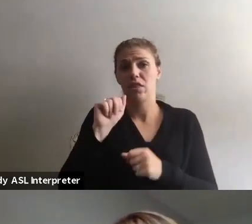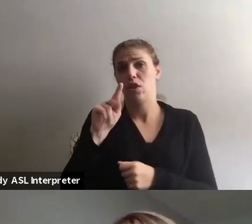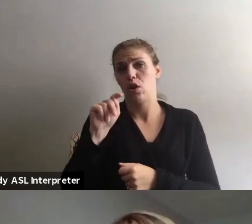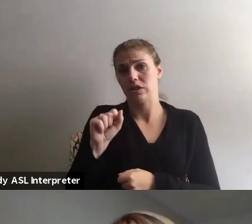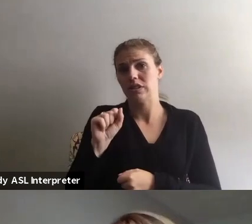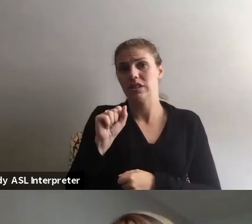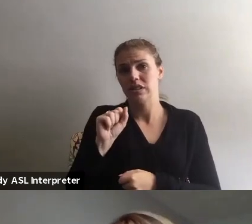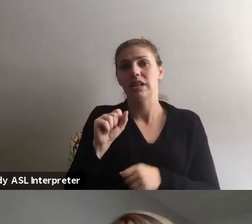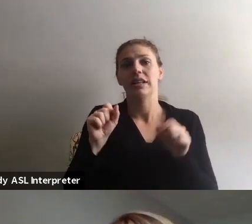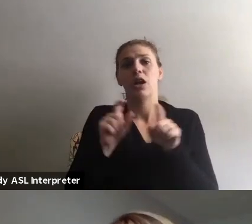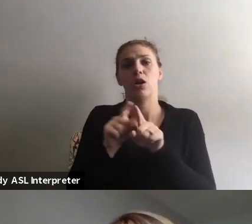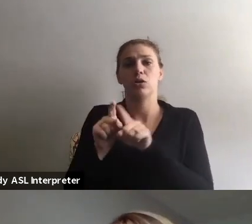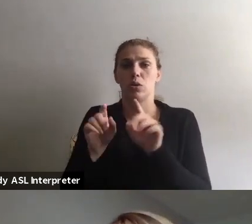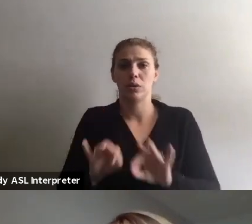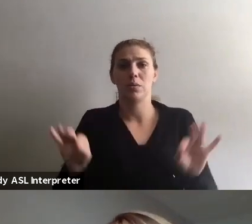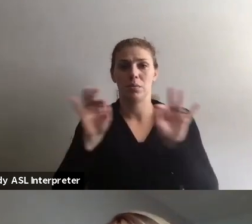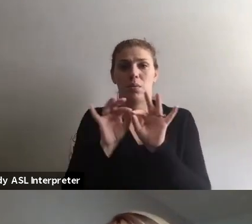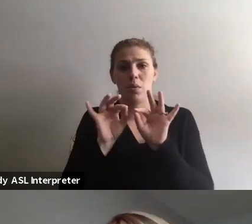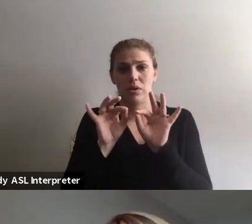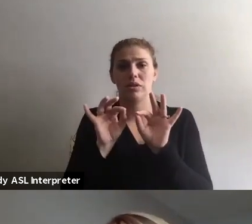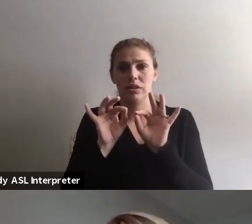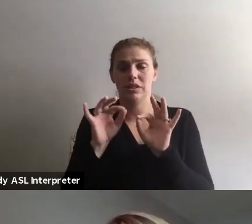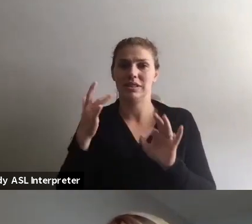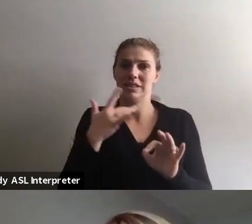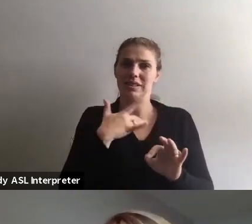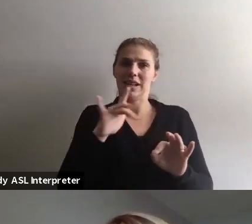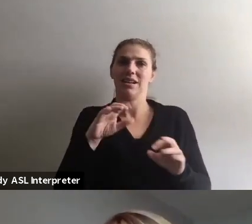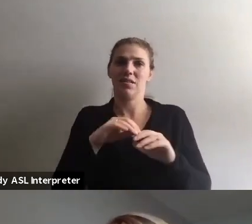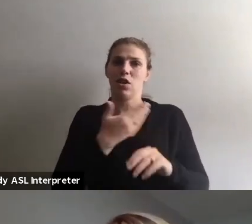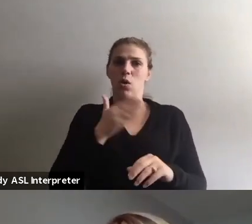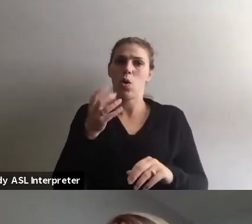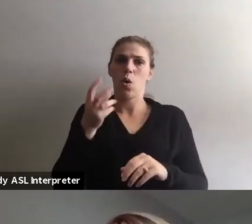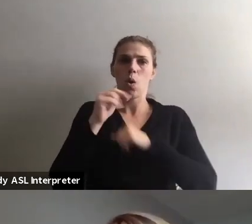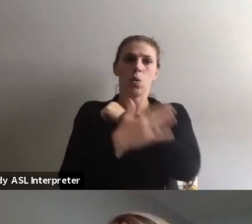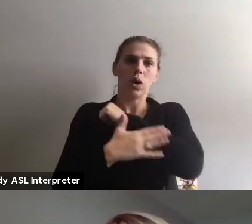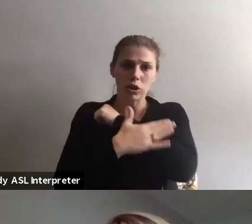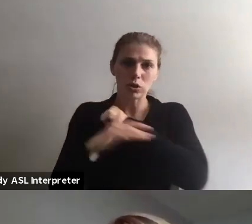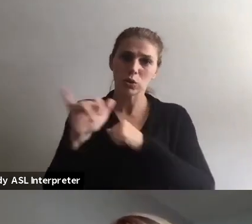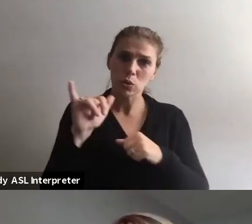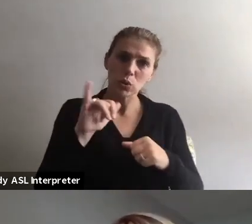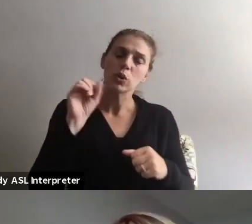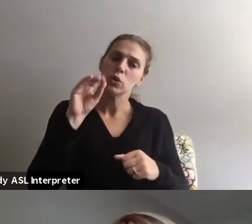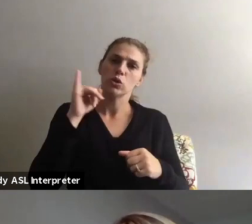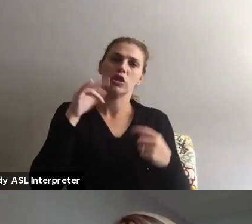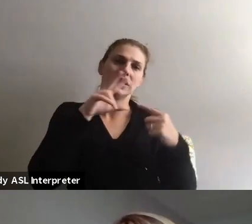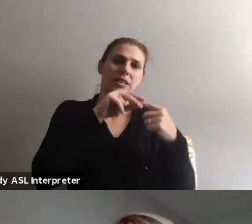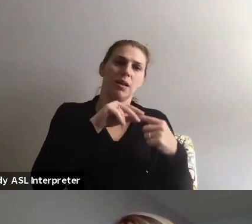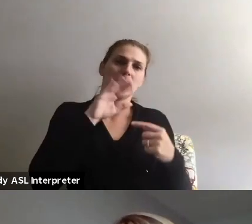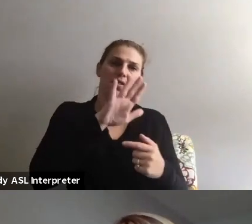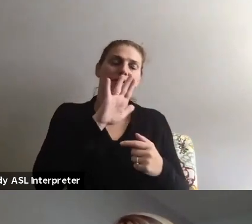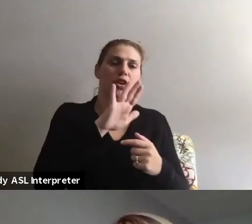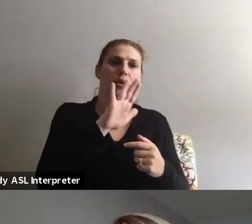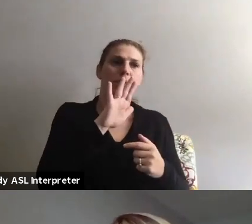it's, it's also part of the, our, uh, sensitivity in, in our own countries as well. So it just happened into those, uh,